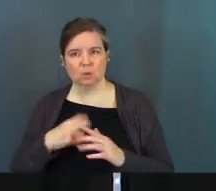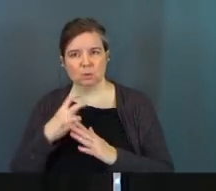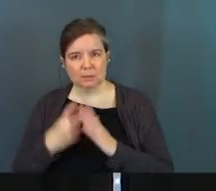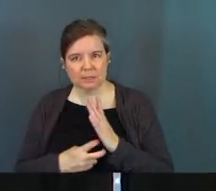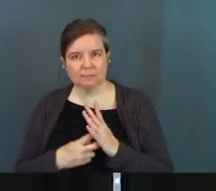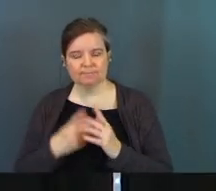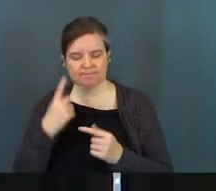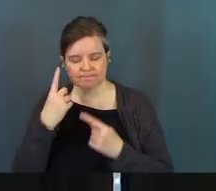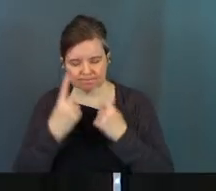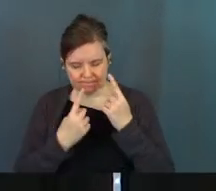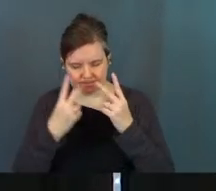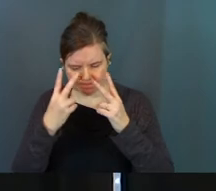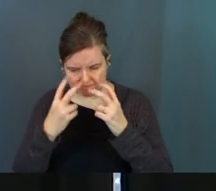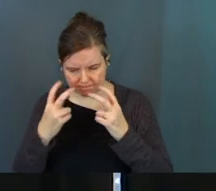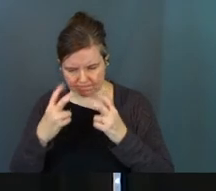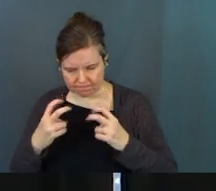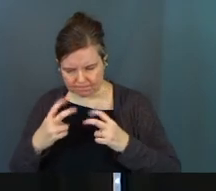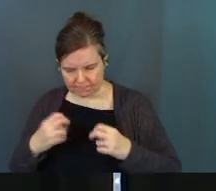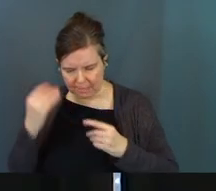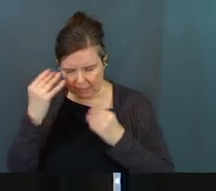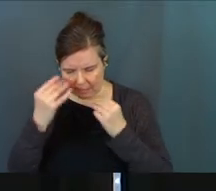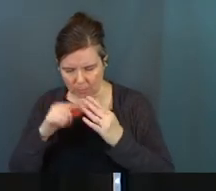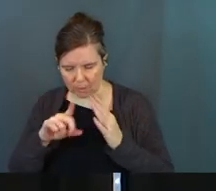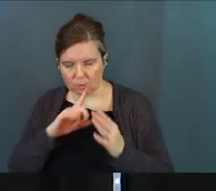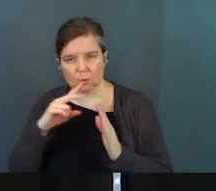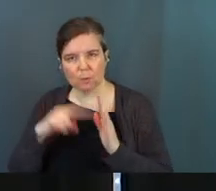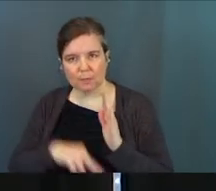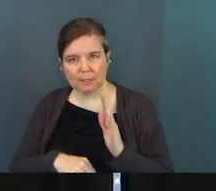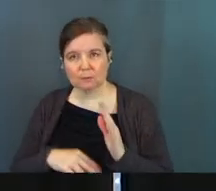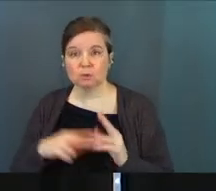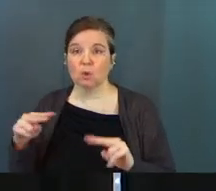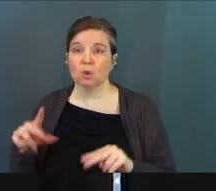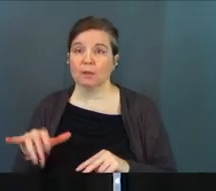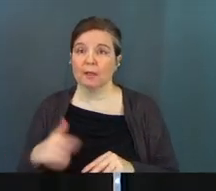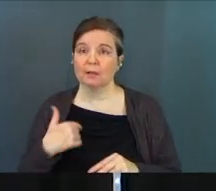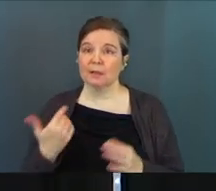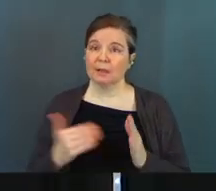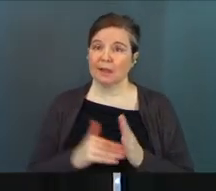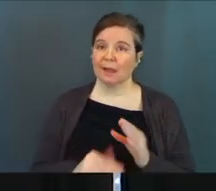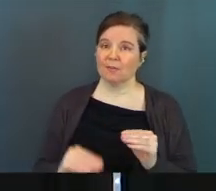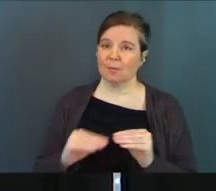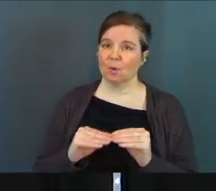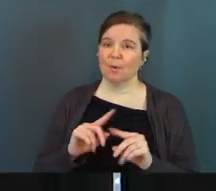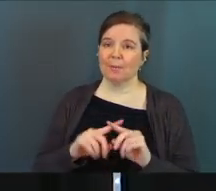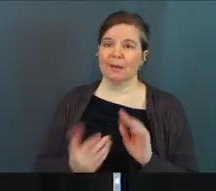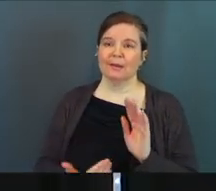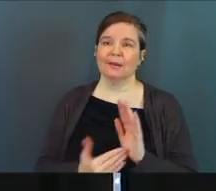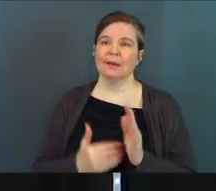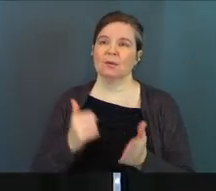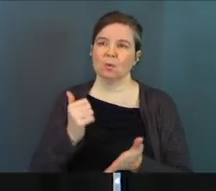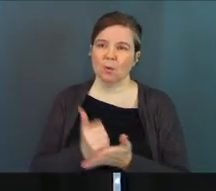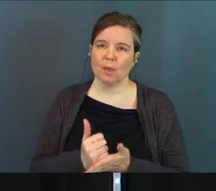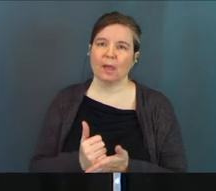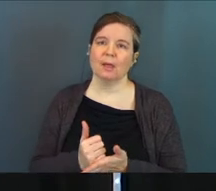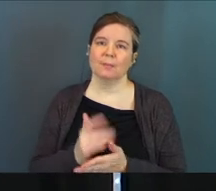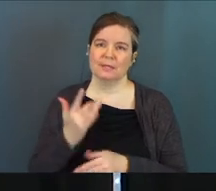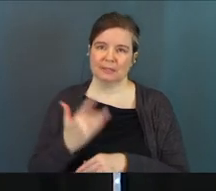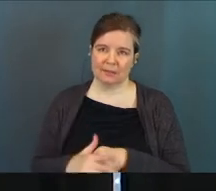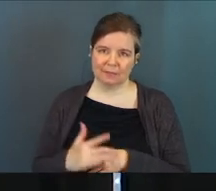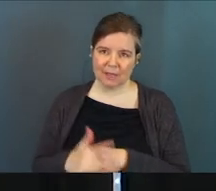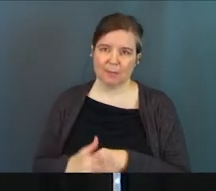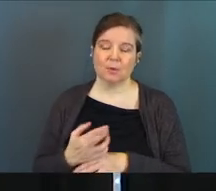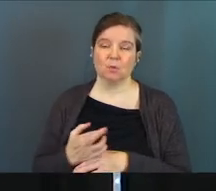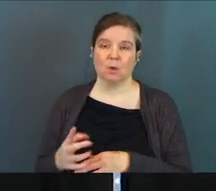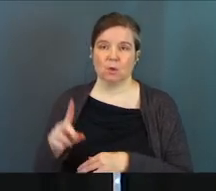deep dive on to really spend more time and think about what you're reading. So take a look at those. Again, we'll have more. But just, again, help is available.